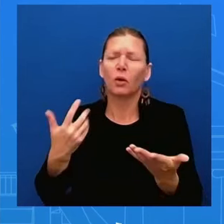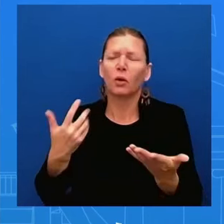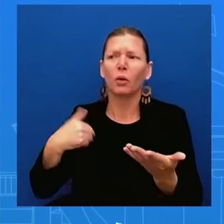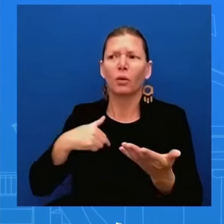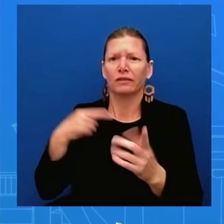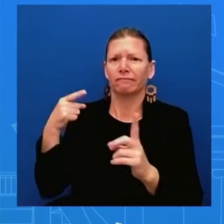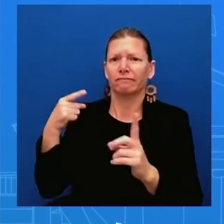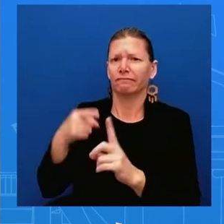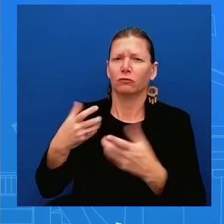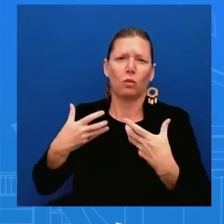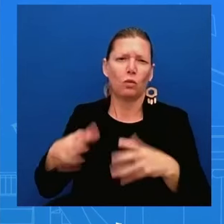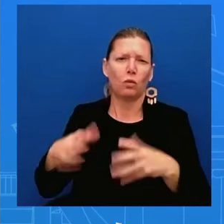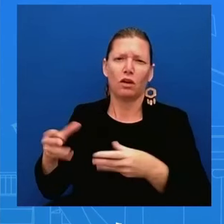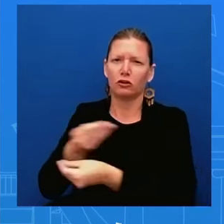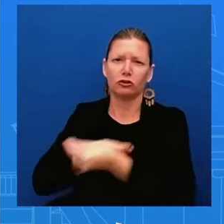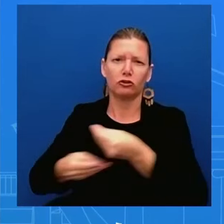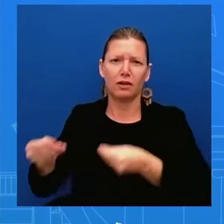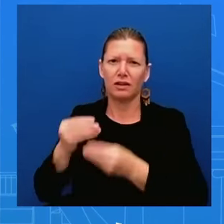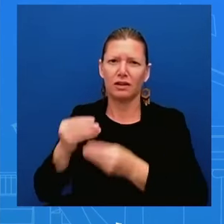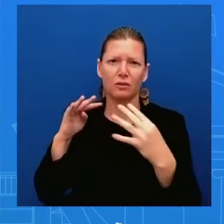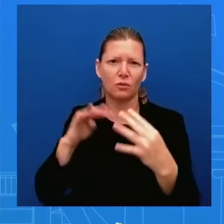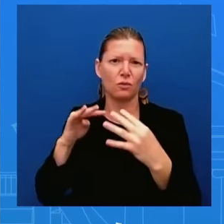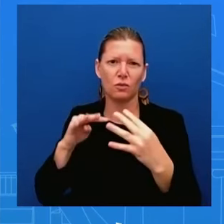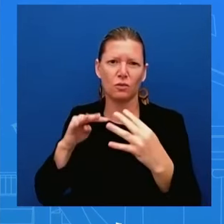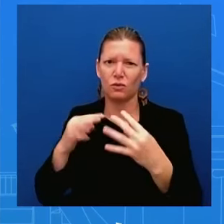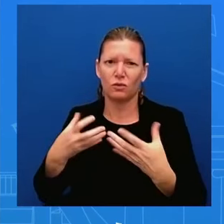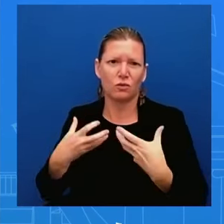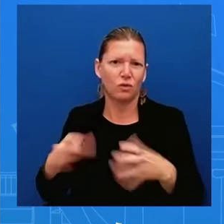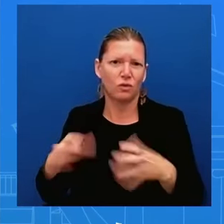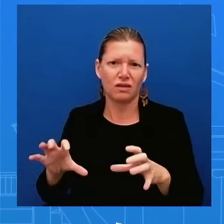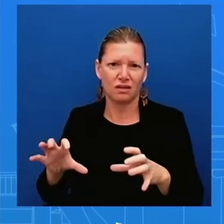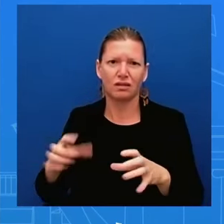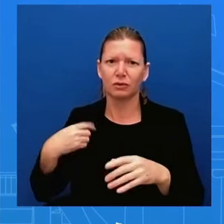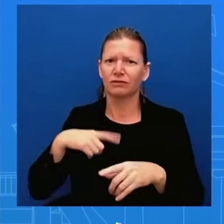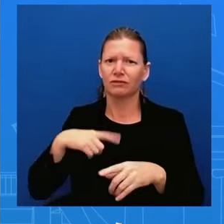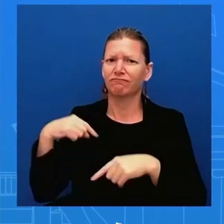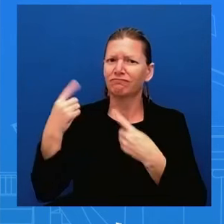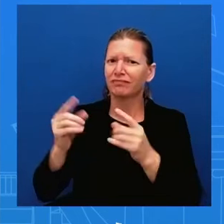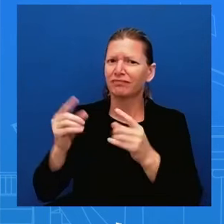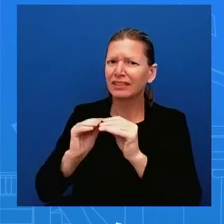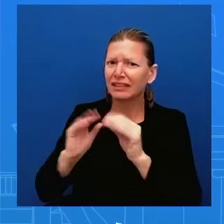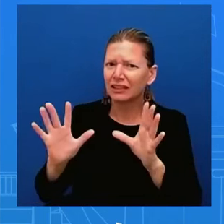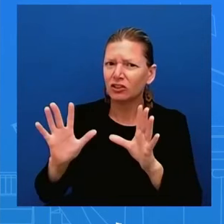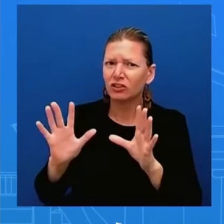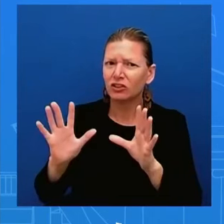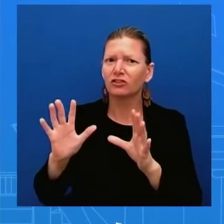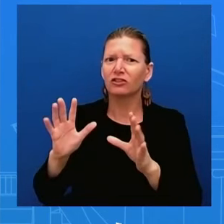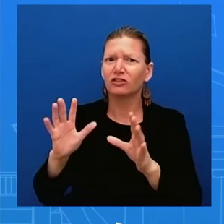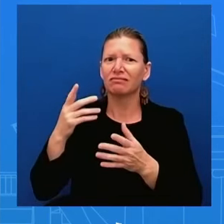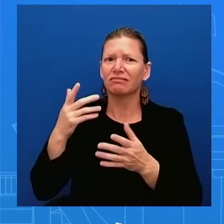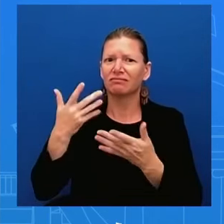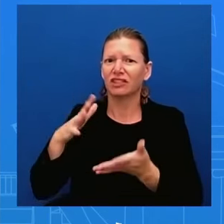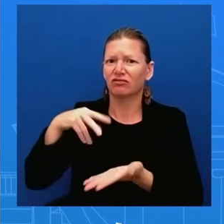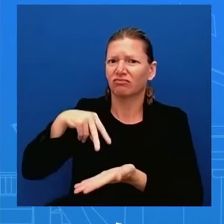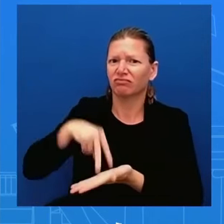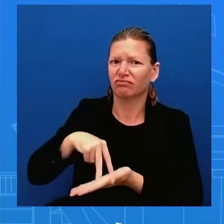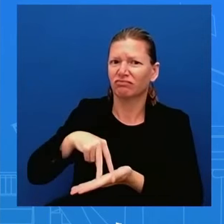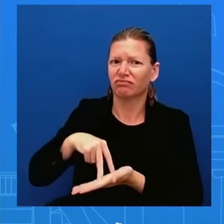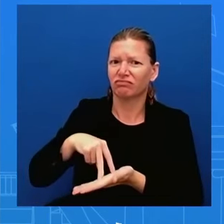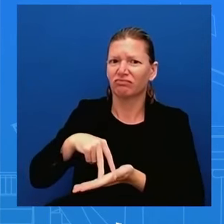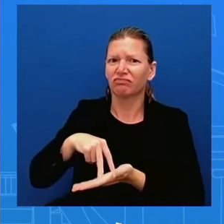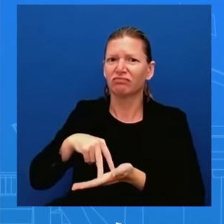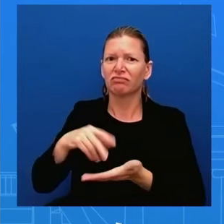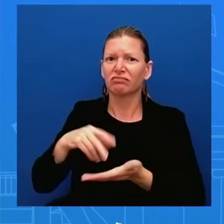uh that we have been very clear about this we've been very vocal uh about uh about where what the president how the president